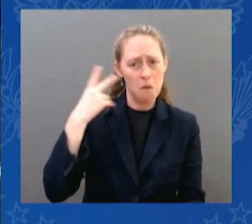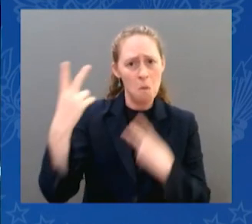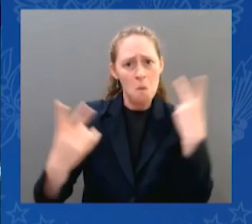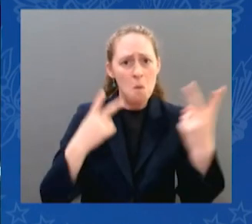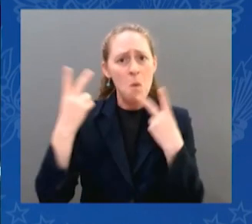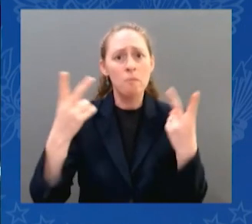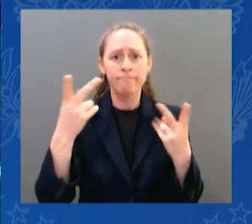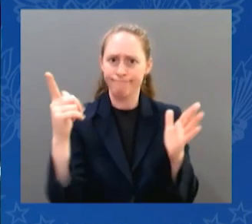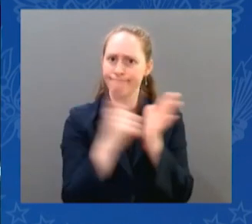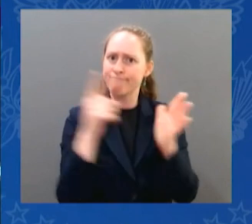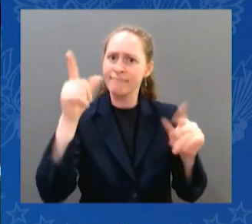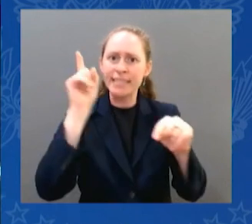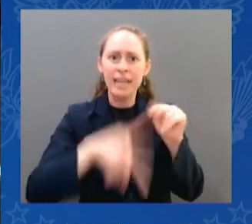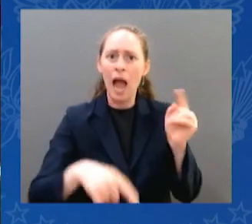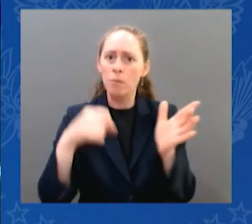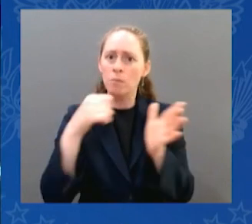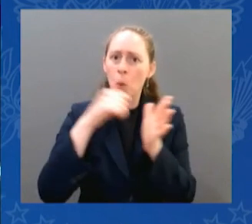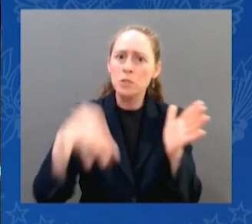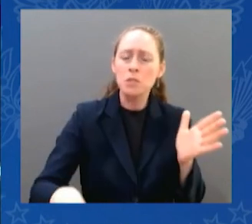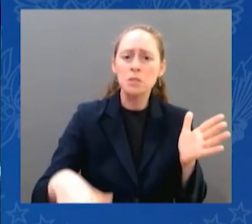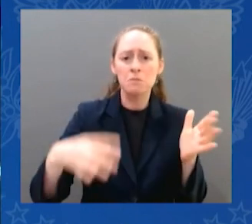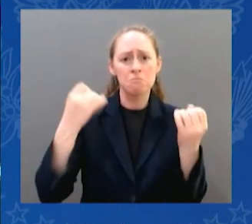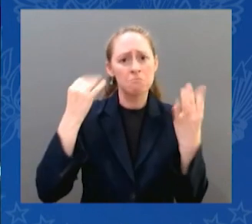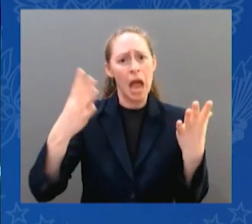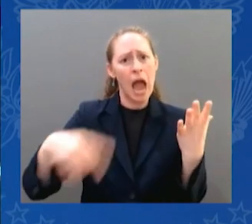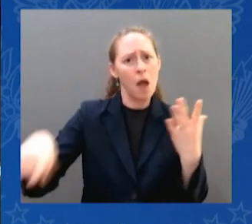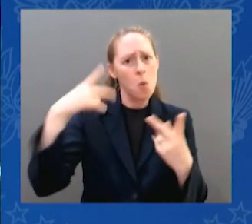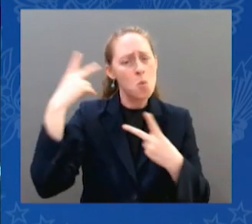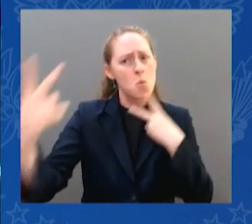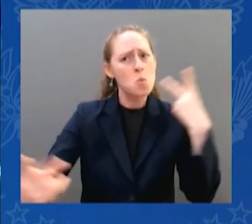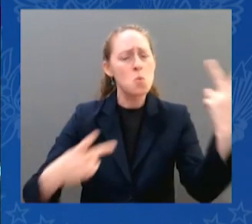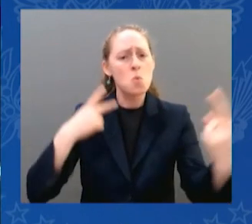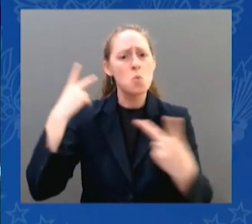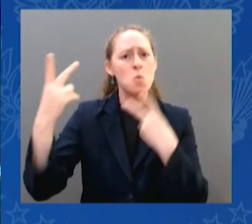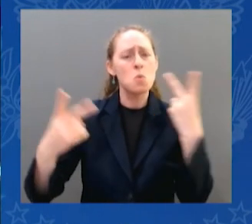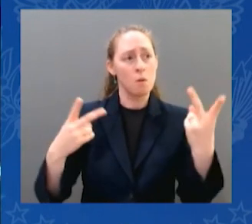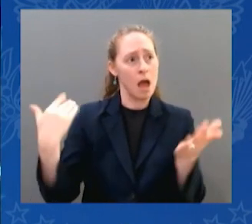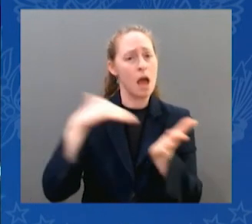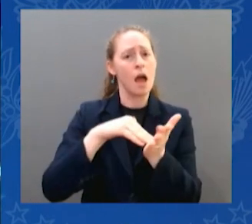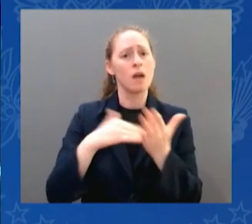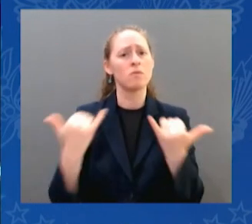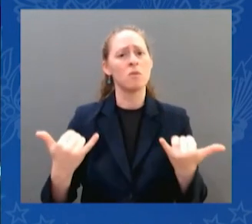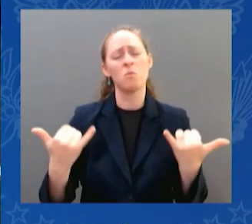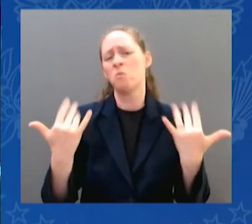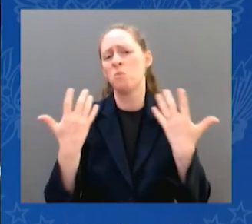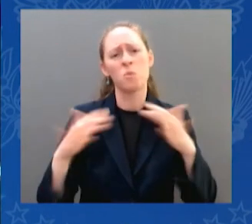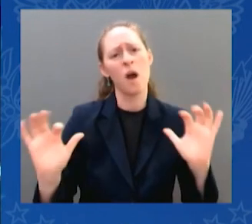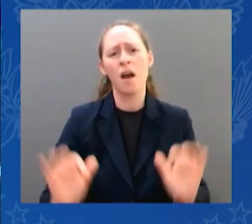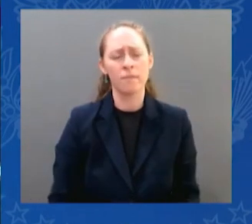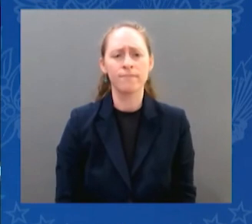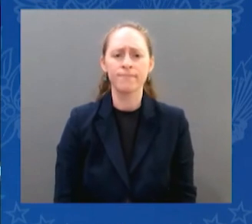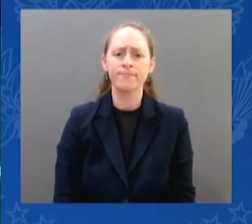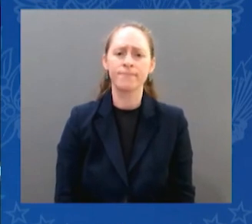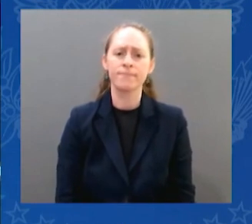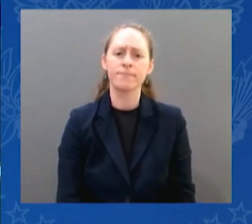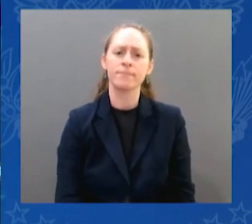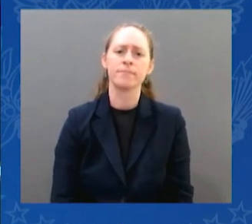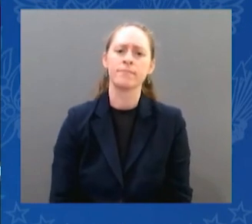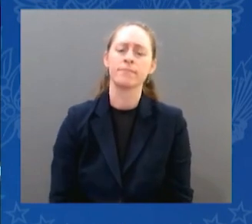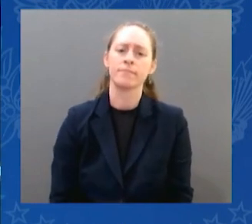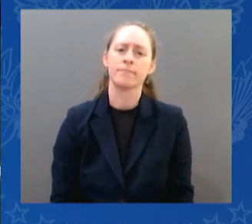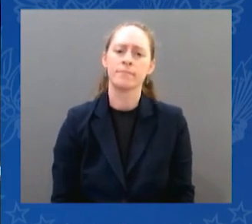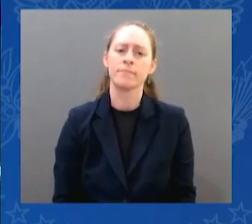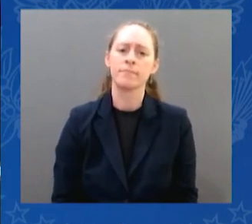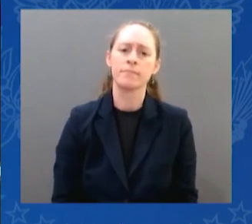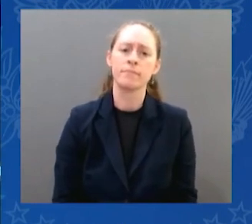real. So what we're asking to help continue at the federal level, we believe that more can be done to fund family planning services